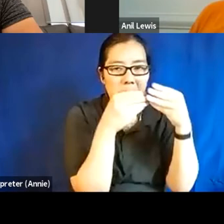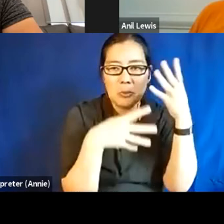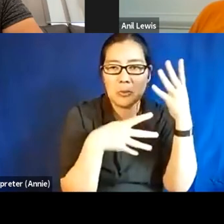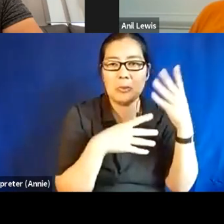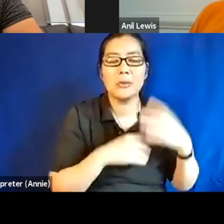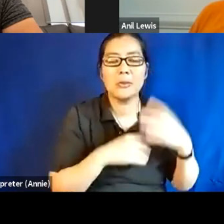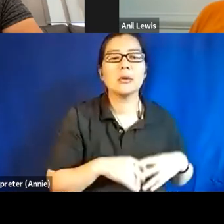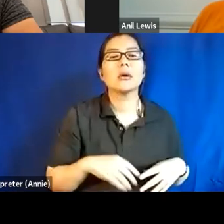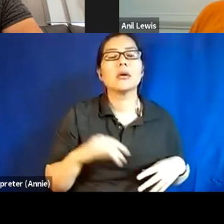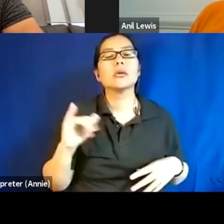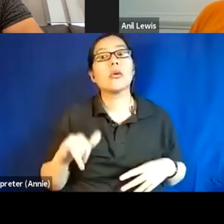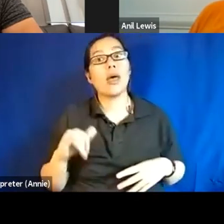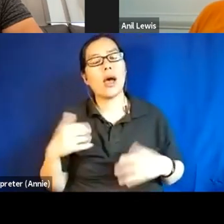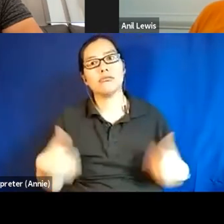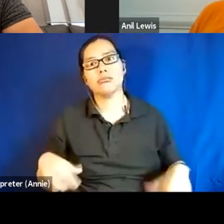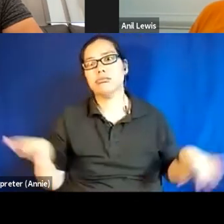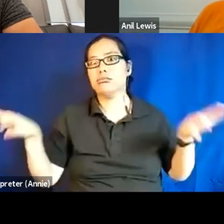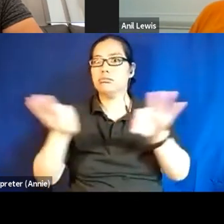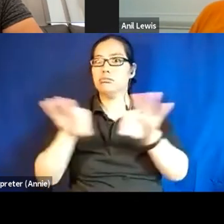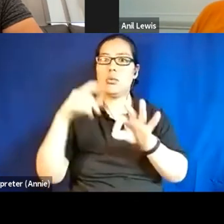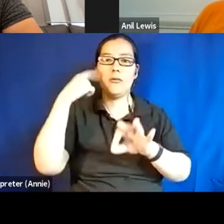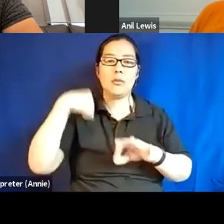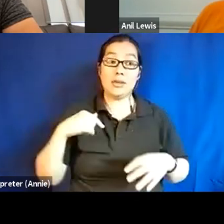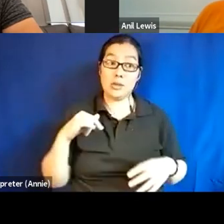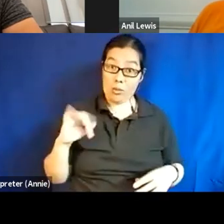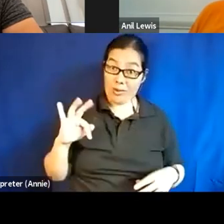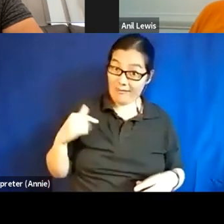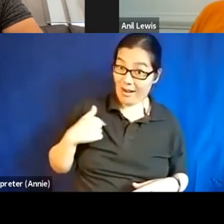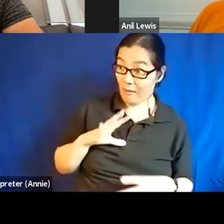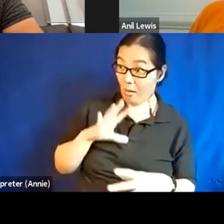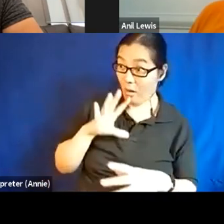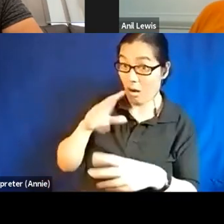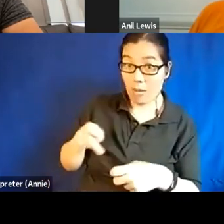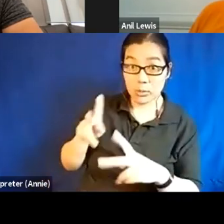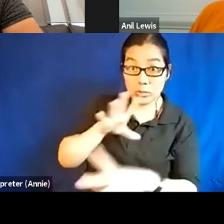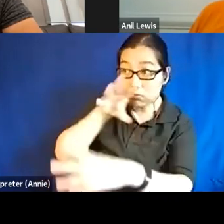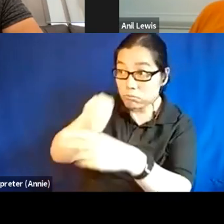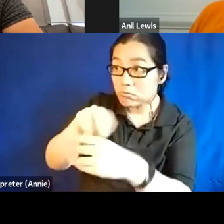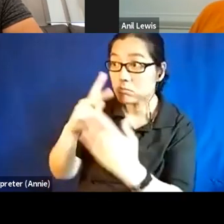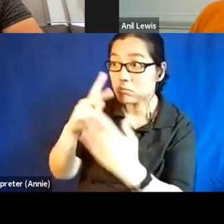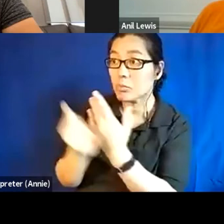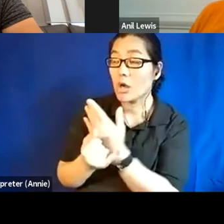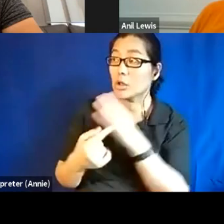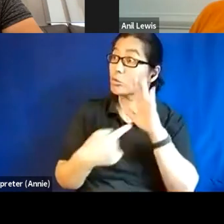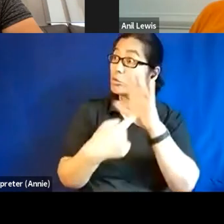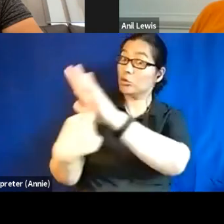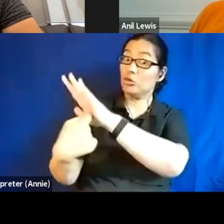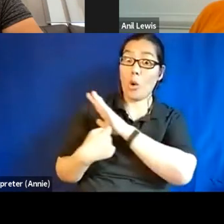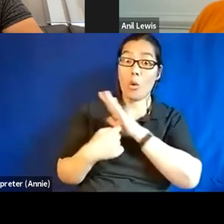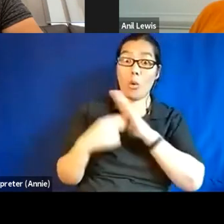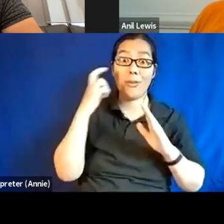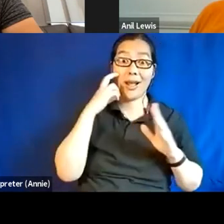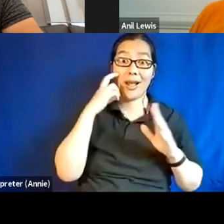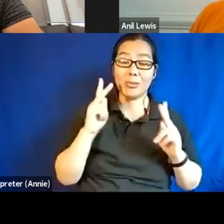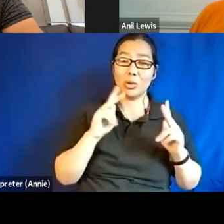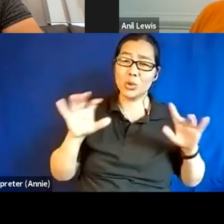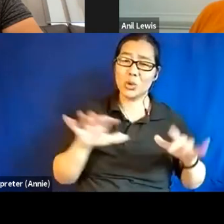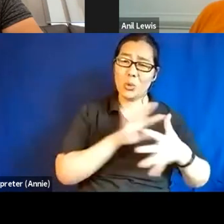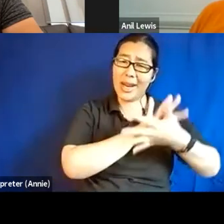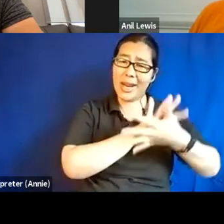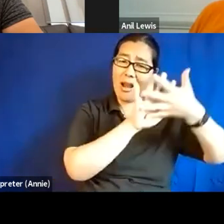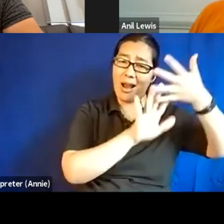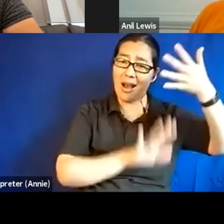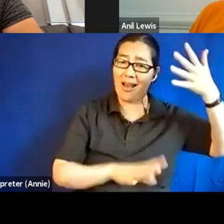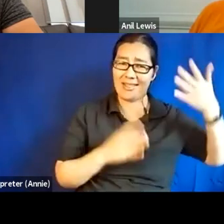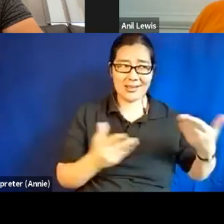means something to me. If I had the opportunity to work on a project where I can show people who are blind doing stuff that most people don't